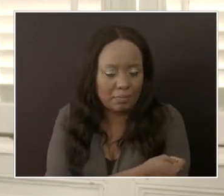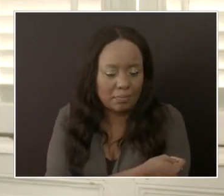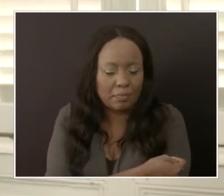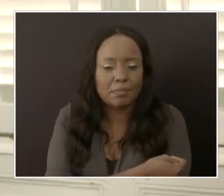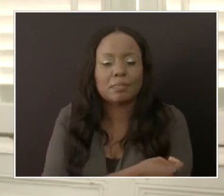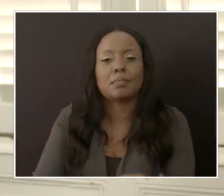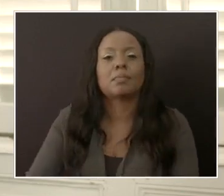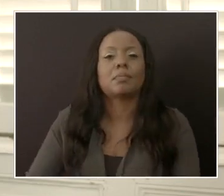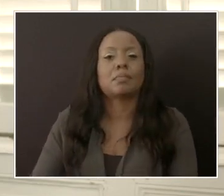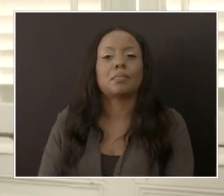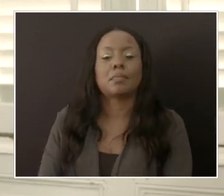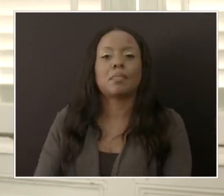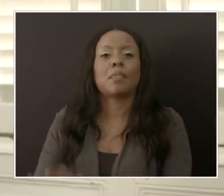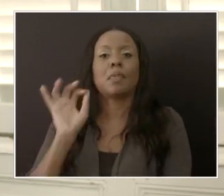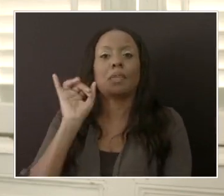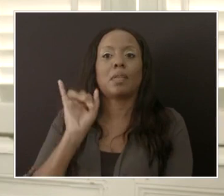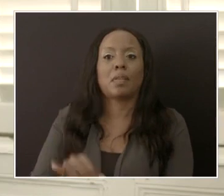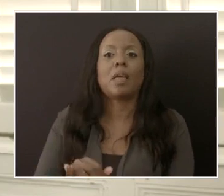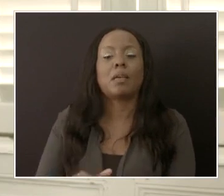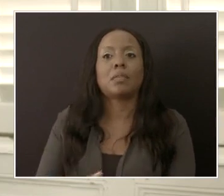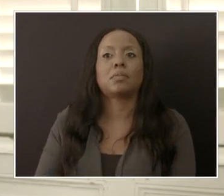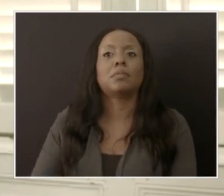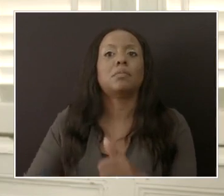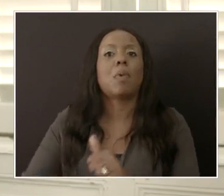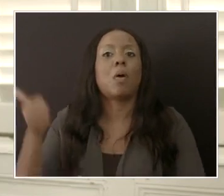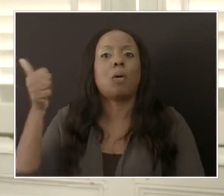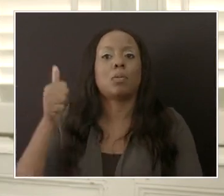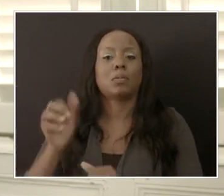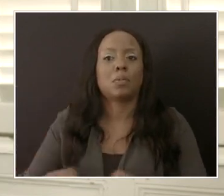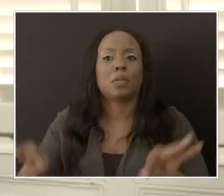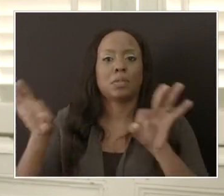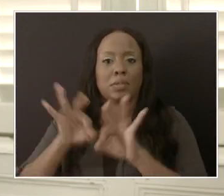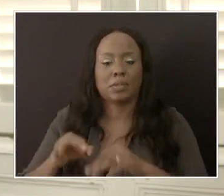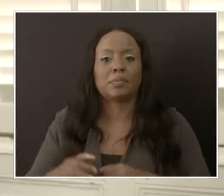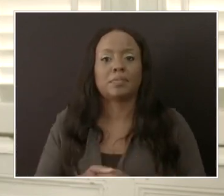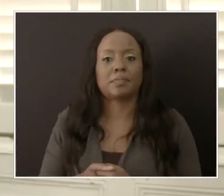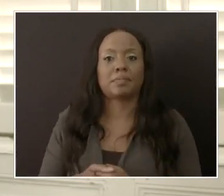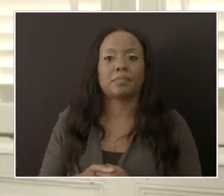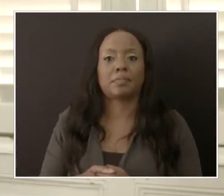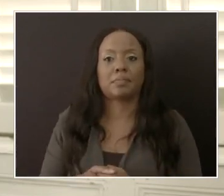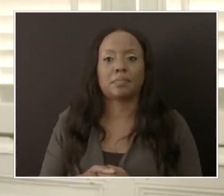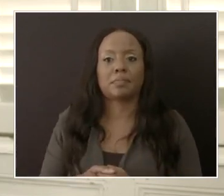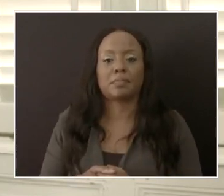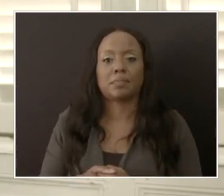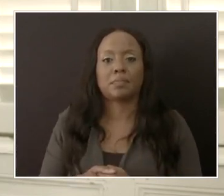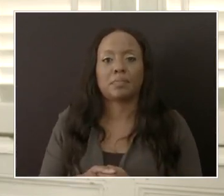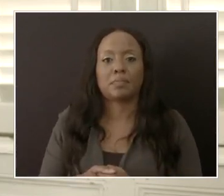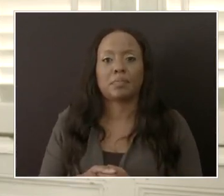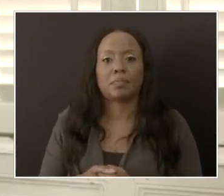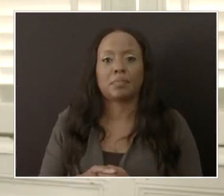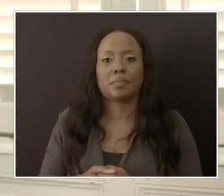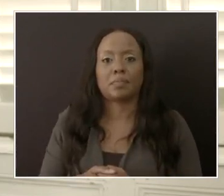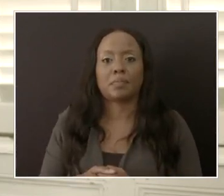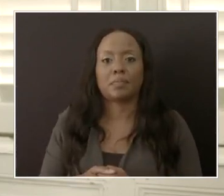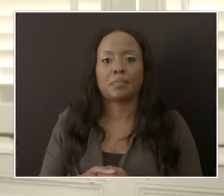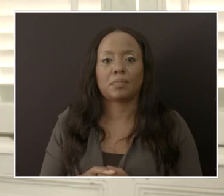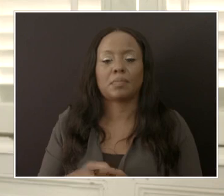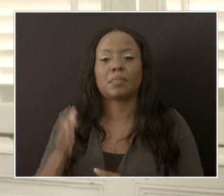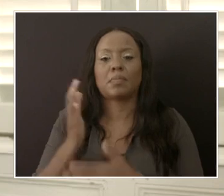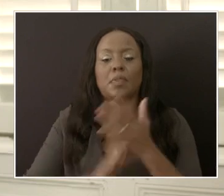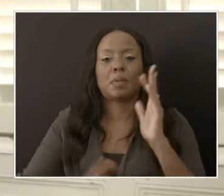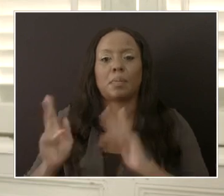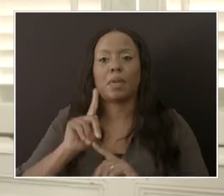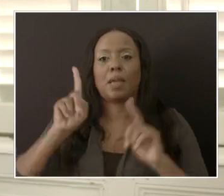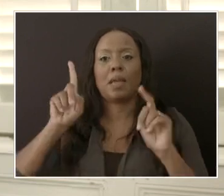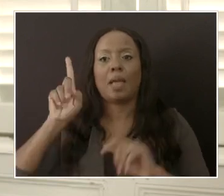protocols. The other one was for those persons that you had to be tested the day before